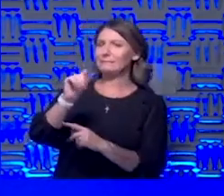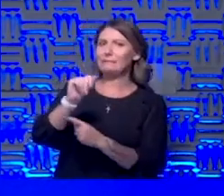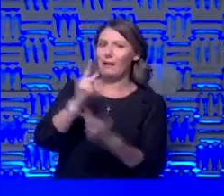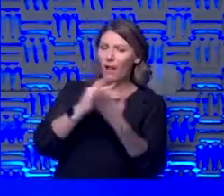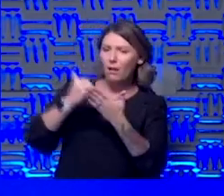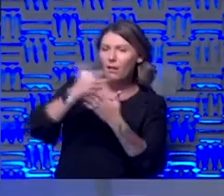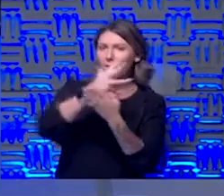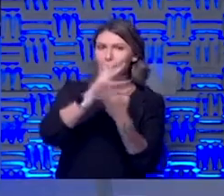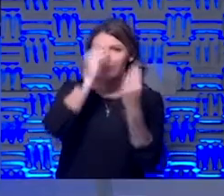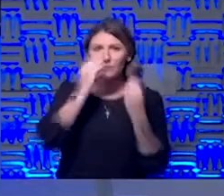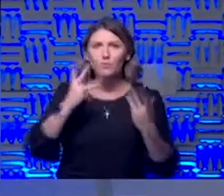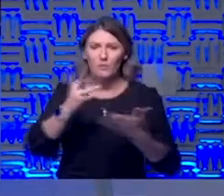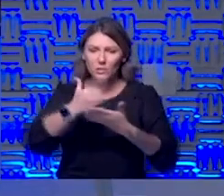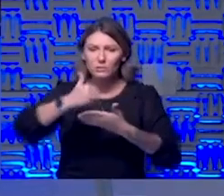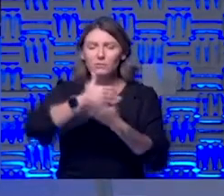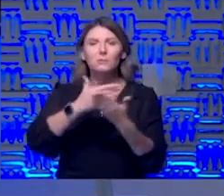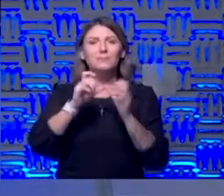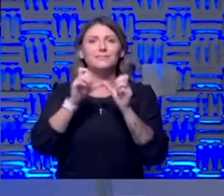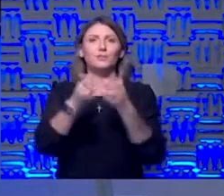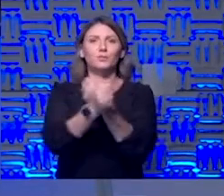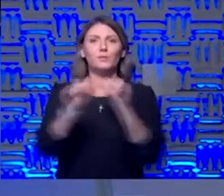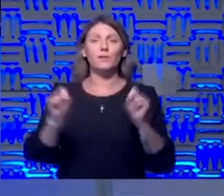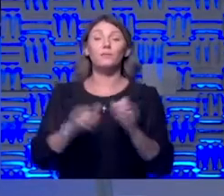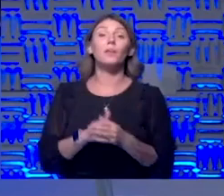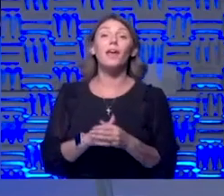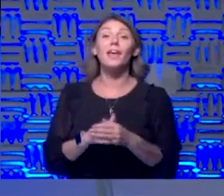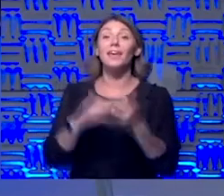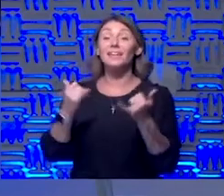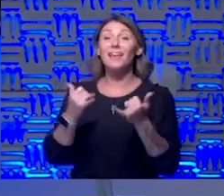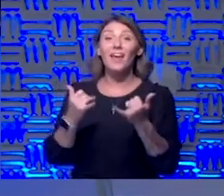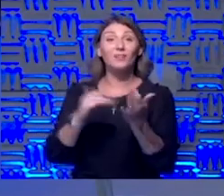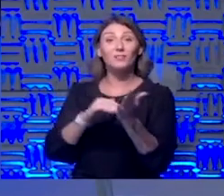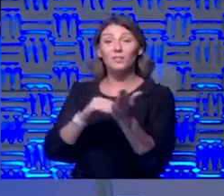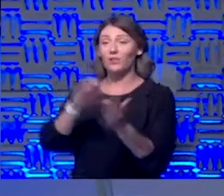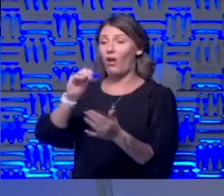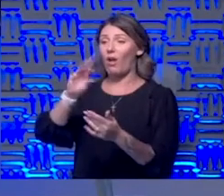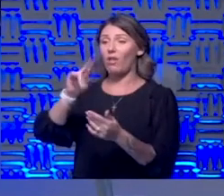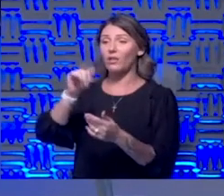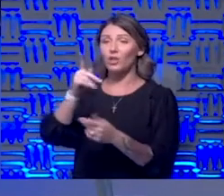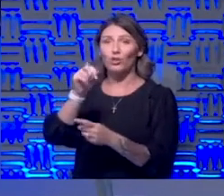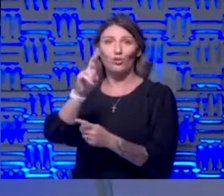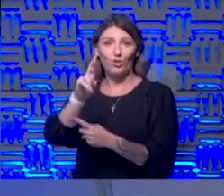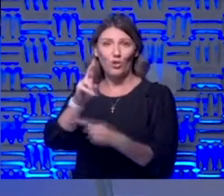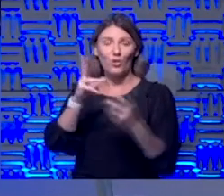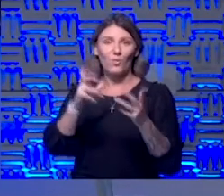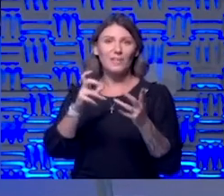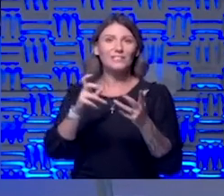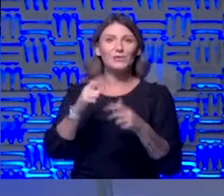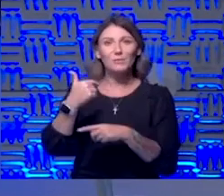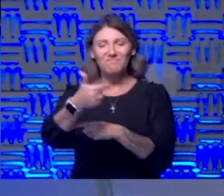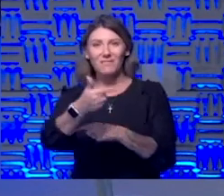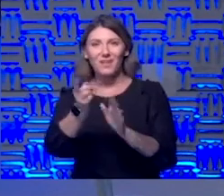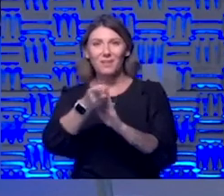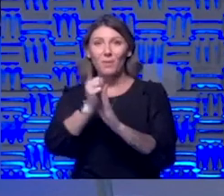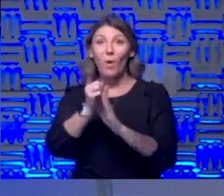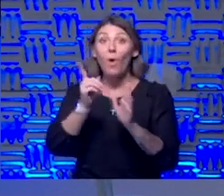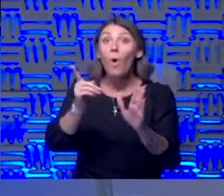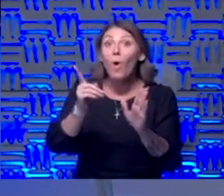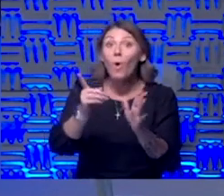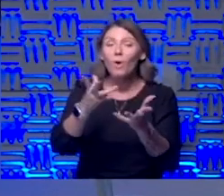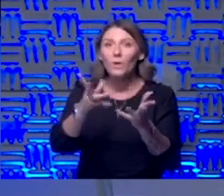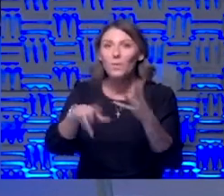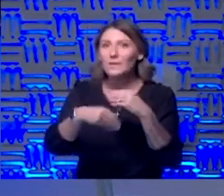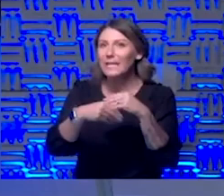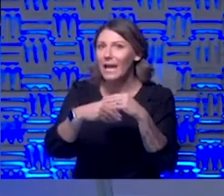to be safe of course okay we want to get to Dr. Olinger in just one moment but Dr. Salate I want to kind of switch over to I need to make a plug